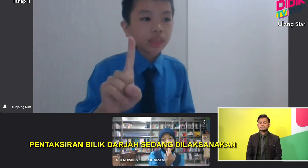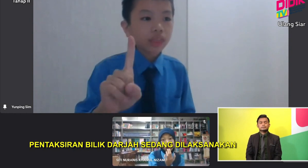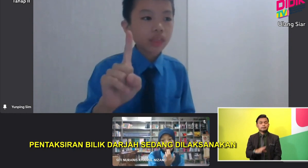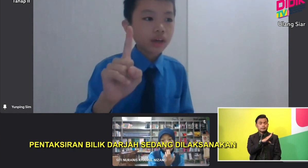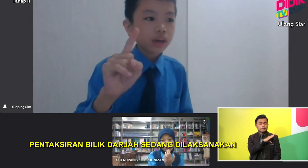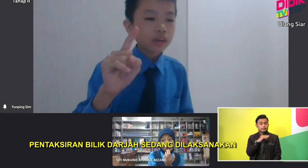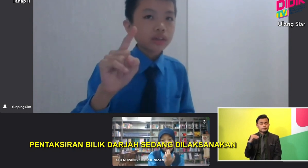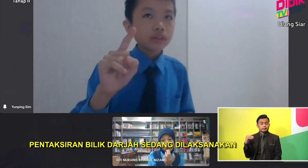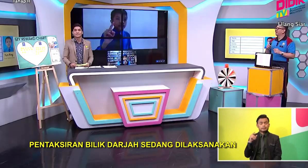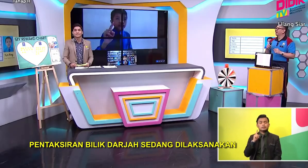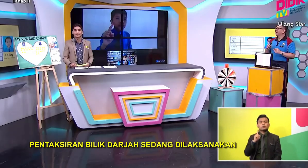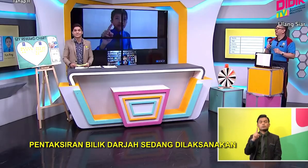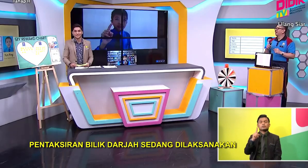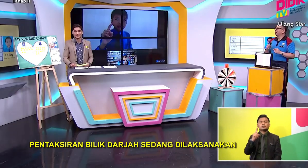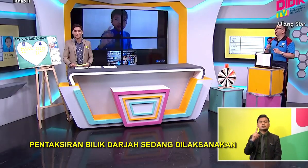And. One.